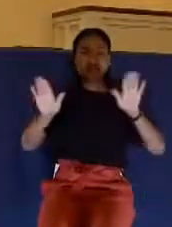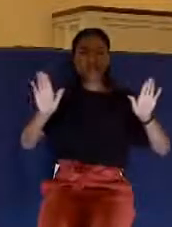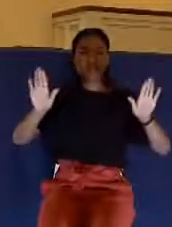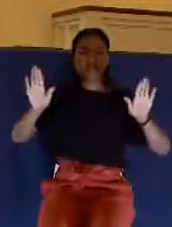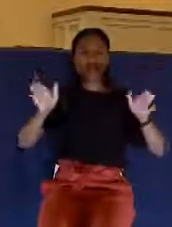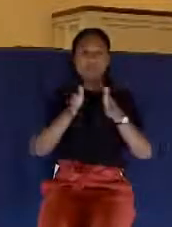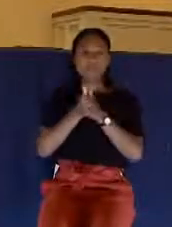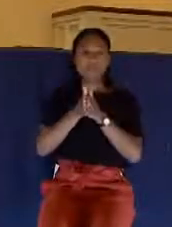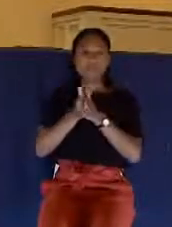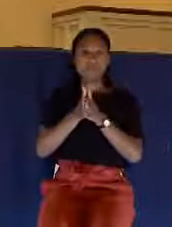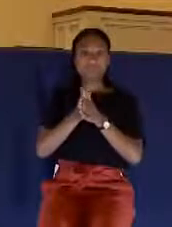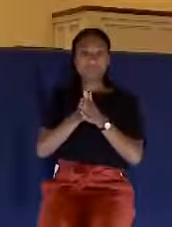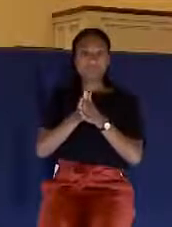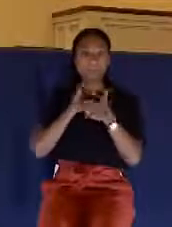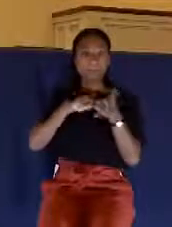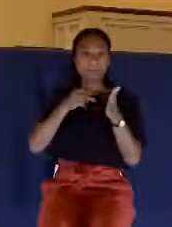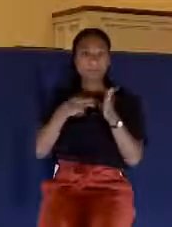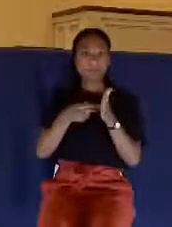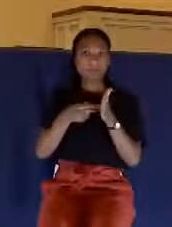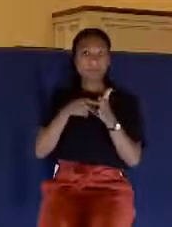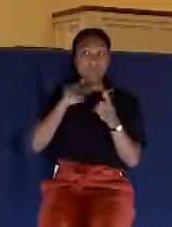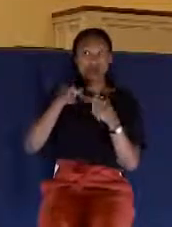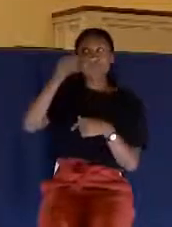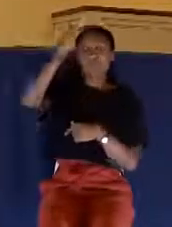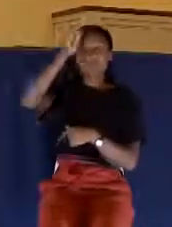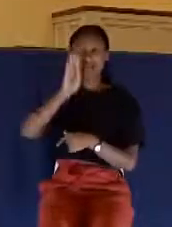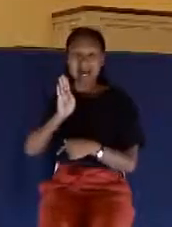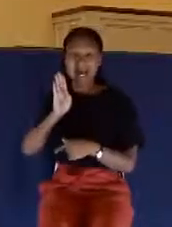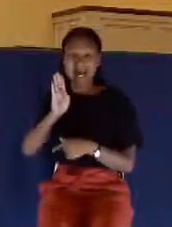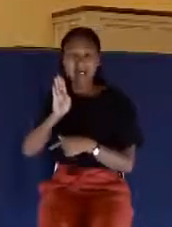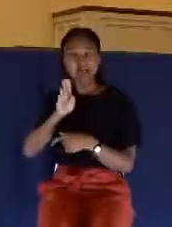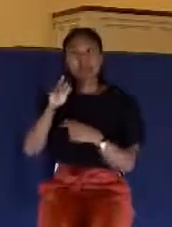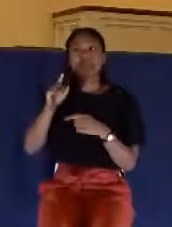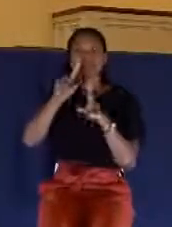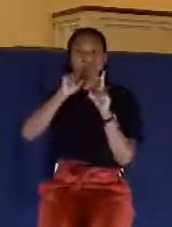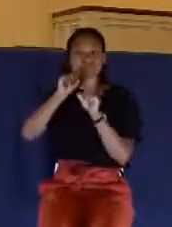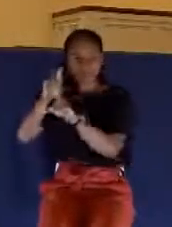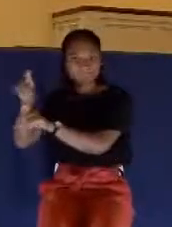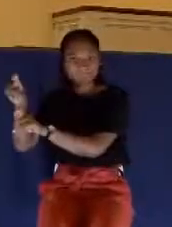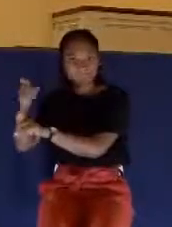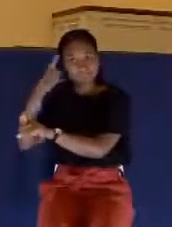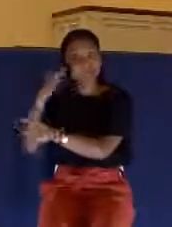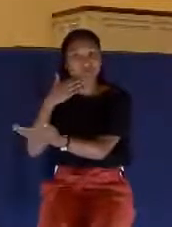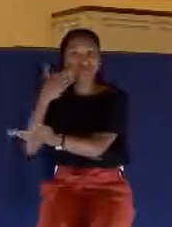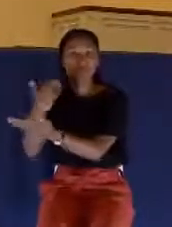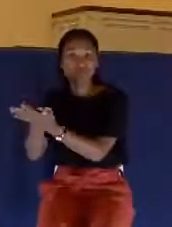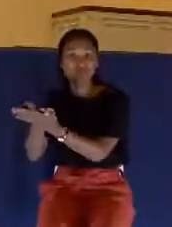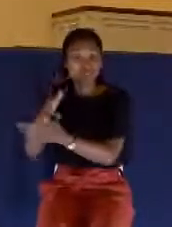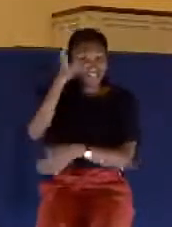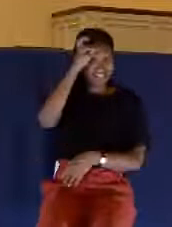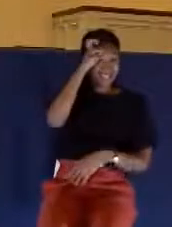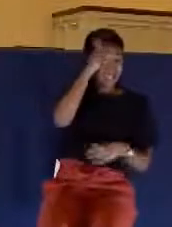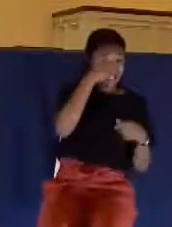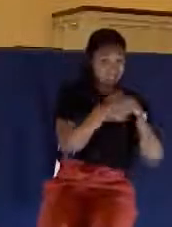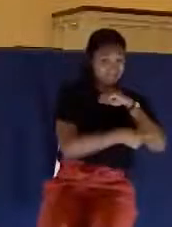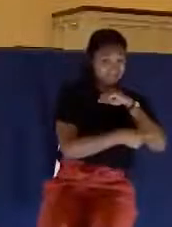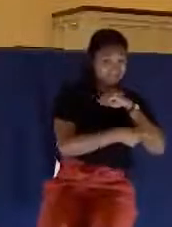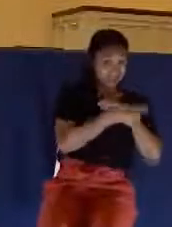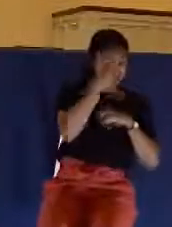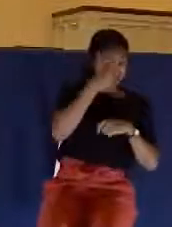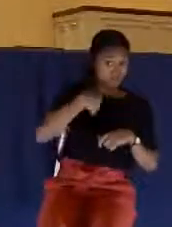Whenever God tests us, it's always for good. Whenever Satan will tempt us, it's always for evil.